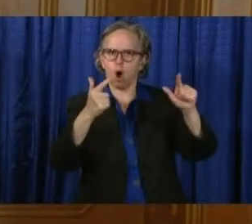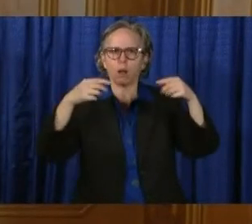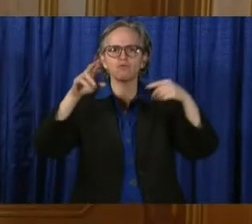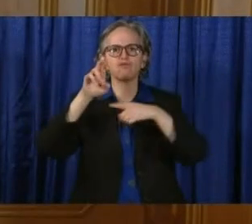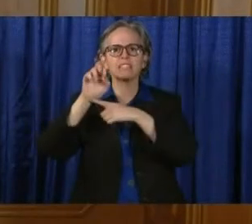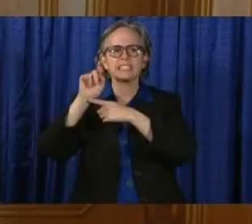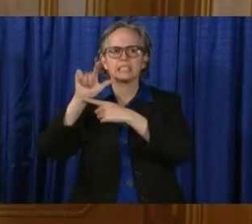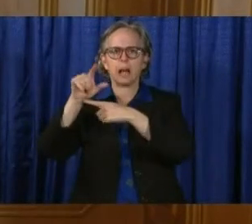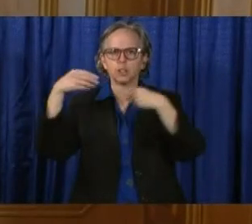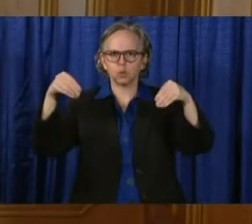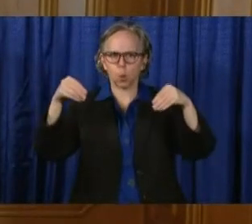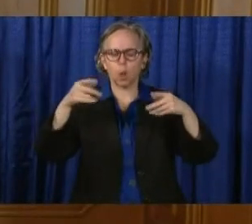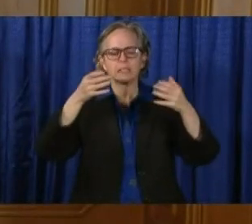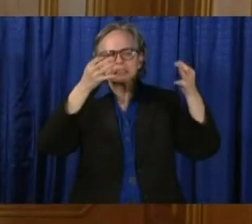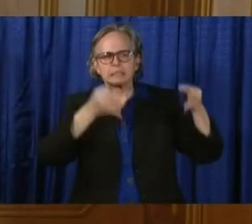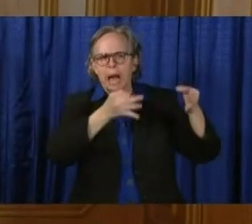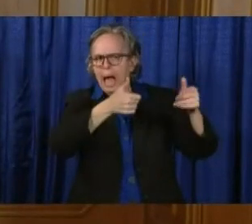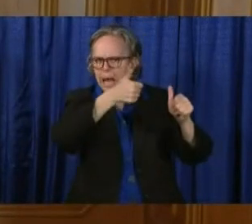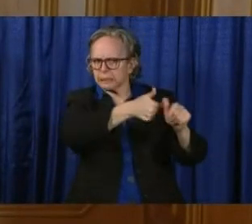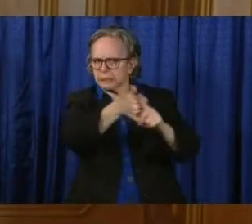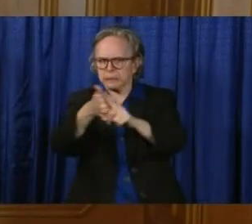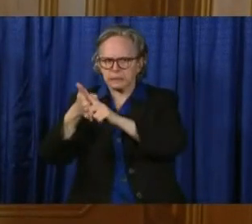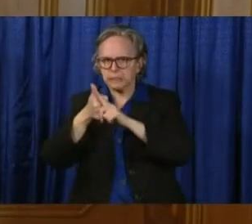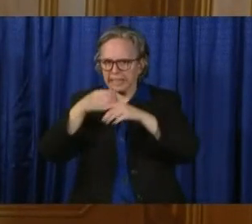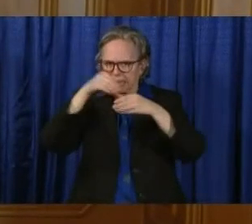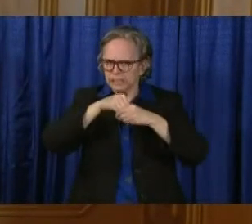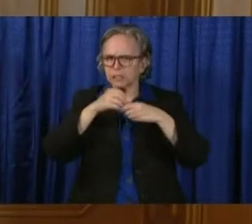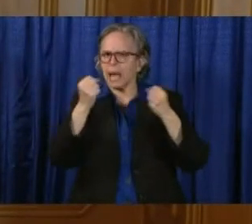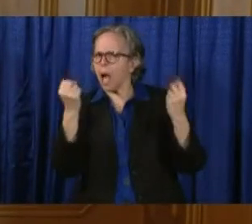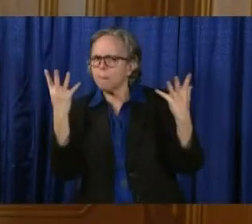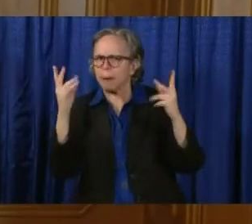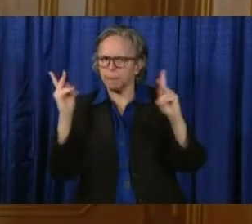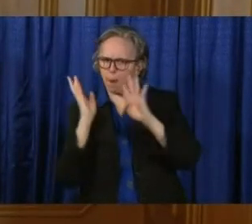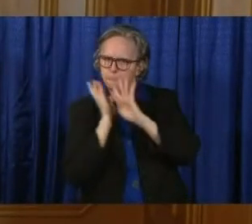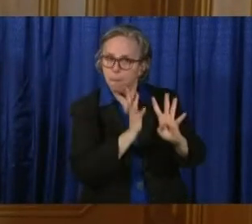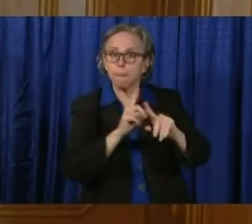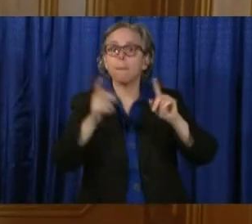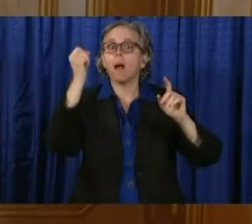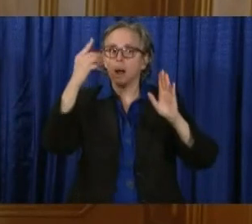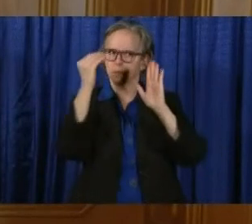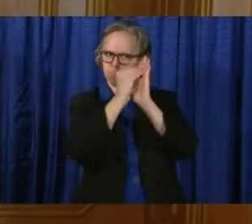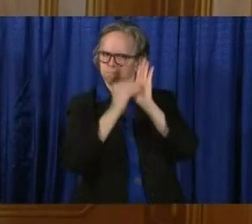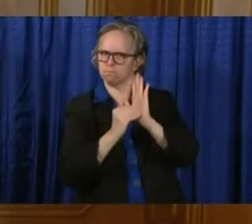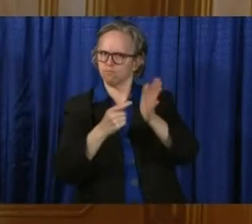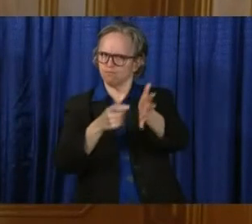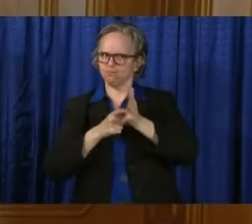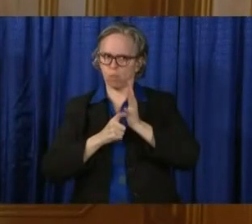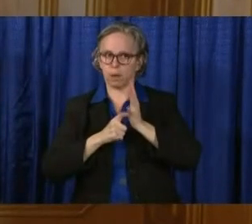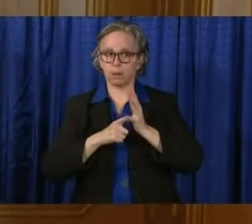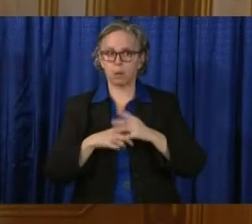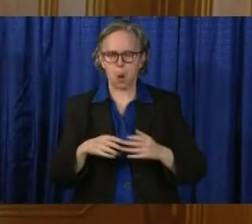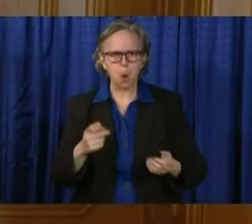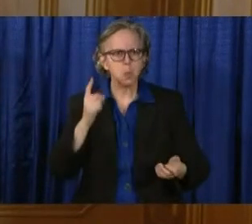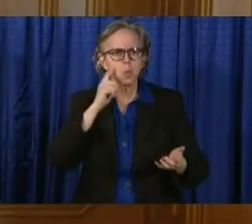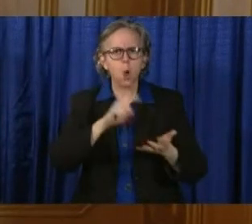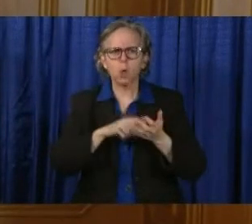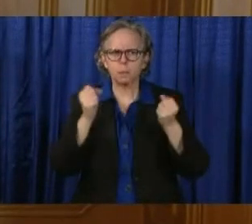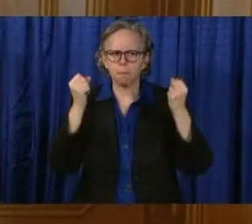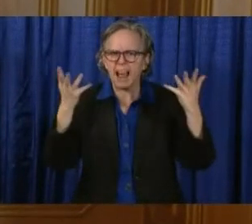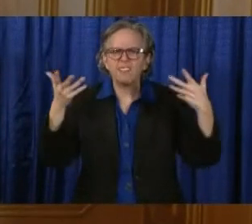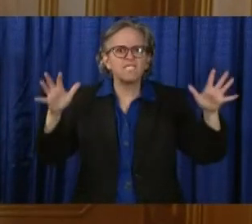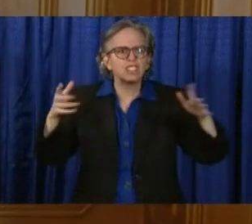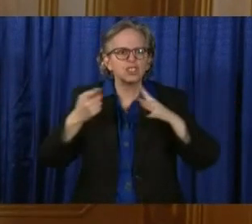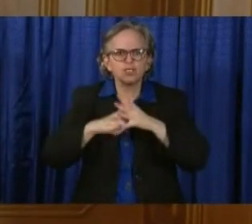in the store. I want to congratulate a number of our retailers who I've seen have already started doing this.